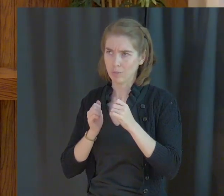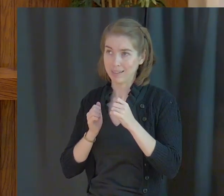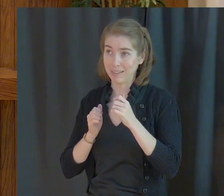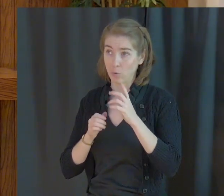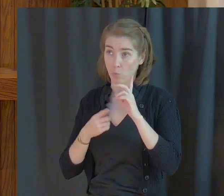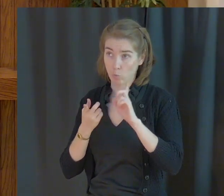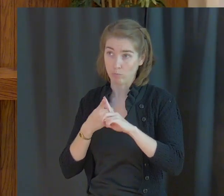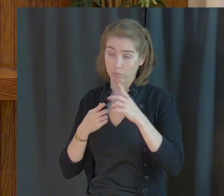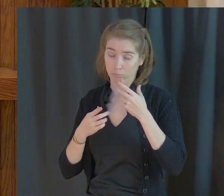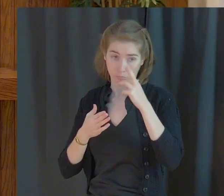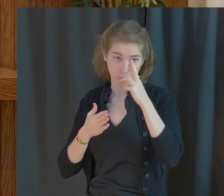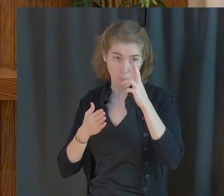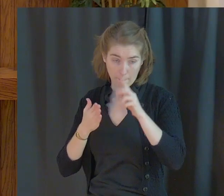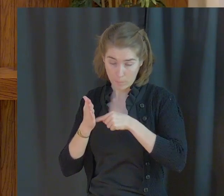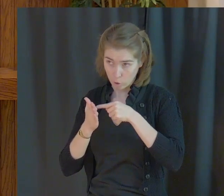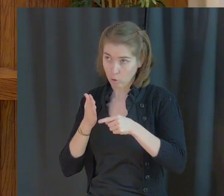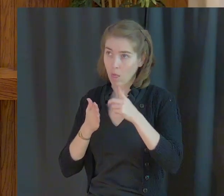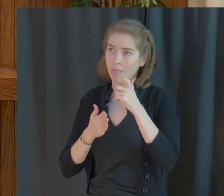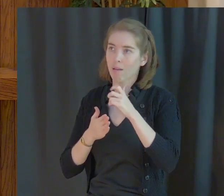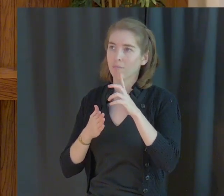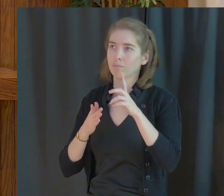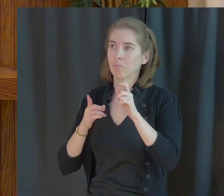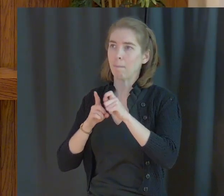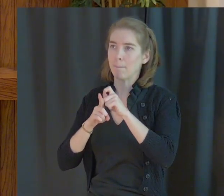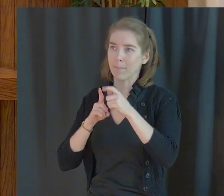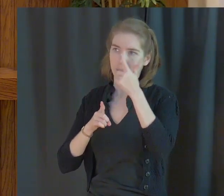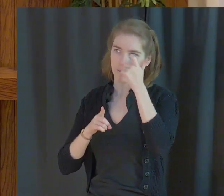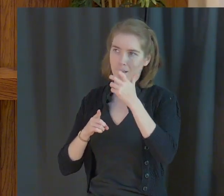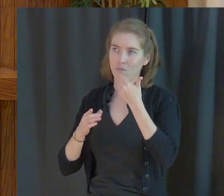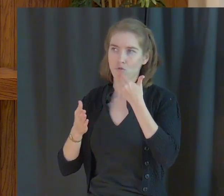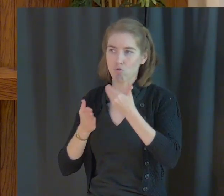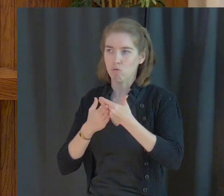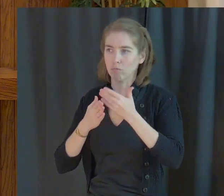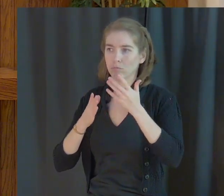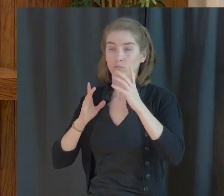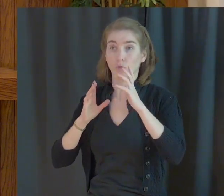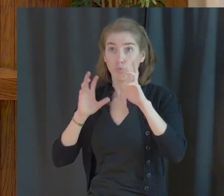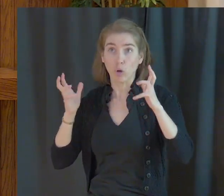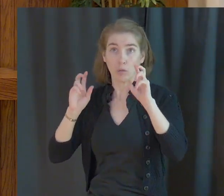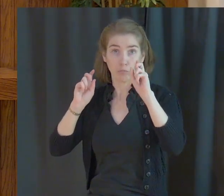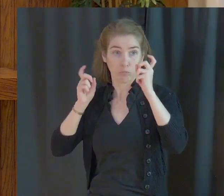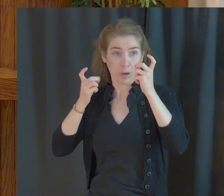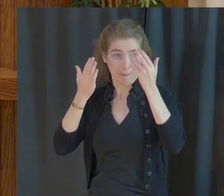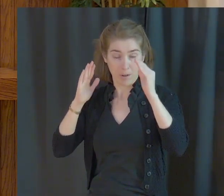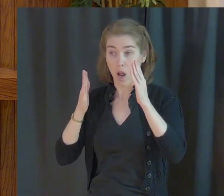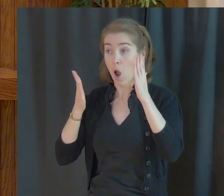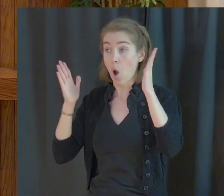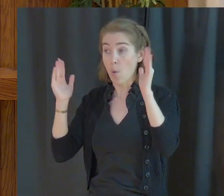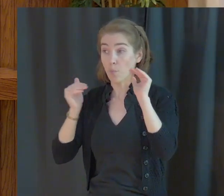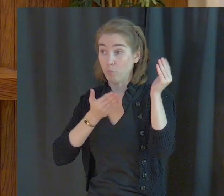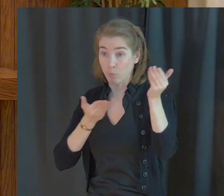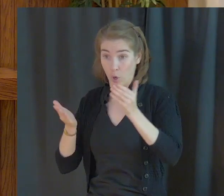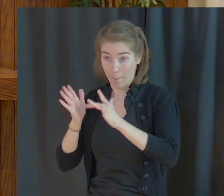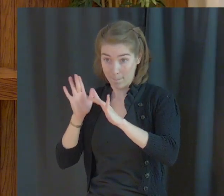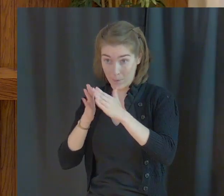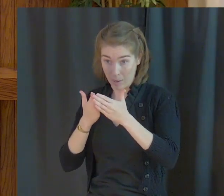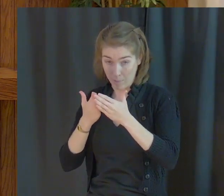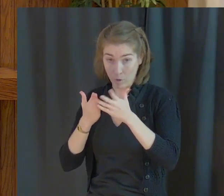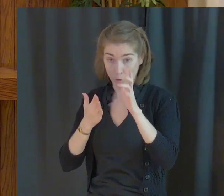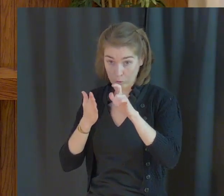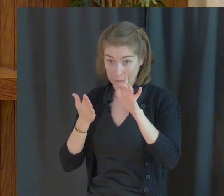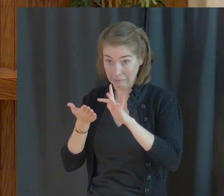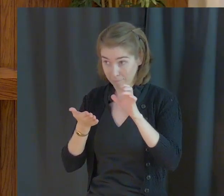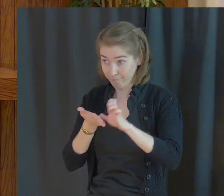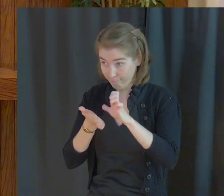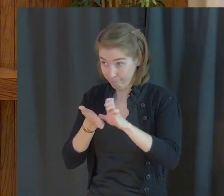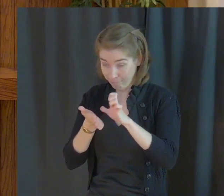The first one believers can rejoice in persecution because they have a great reward in heaven. I hope you brought your Bible today because this is when you have to open them up.